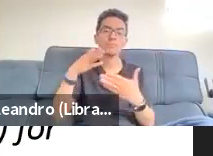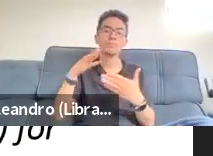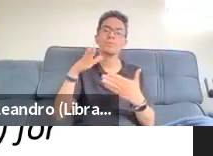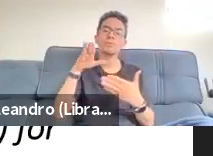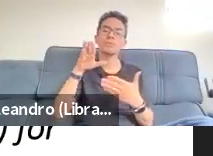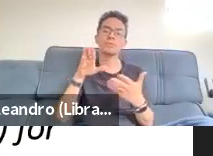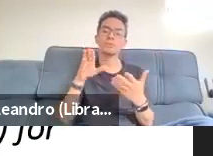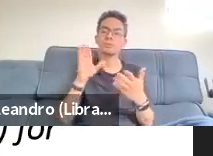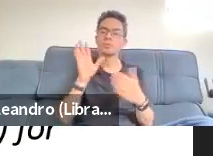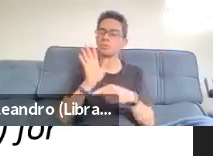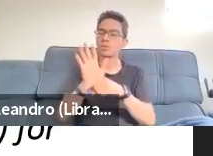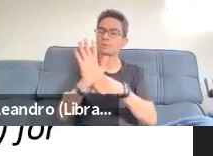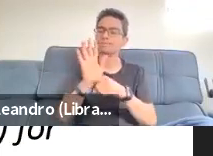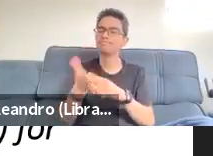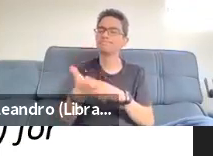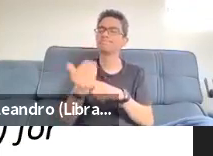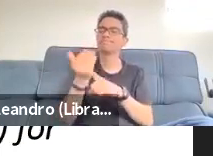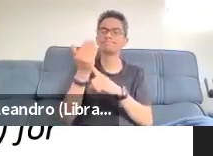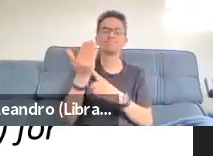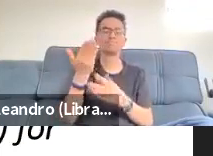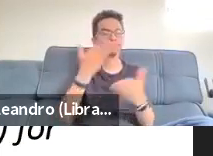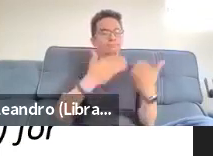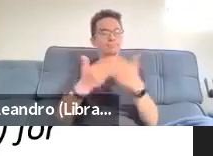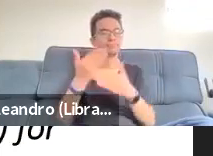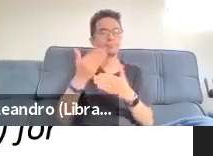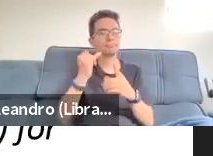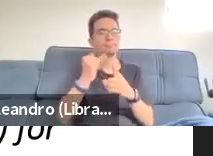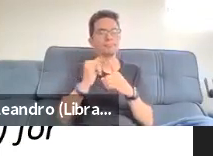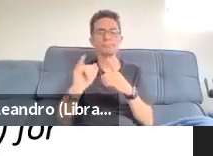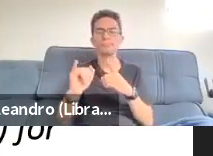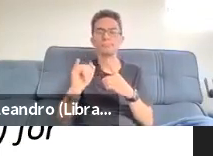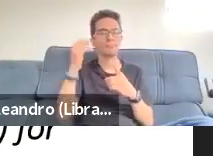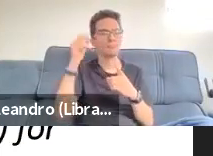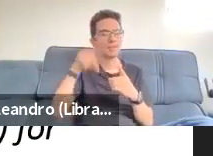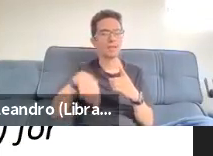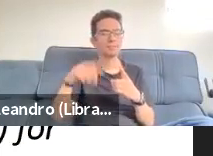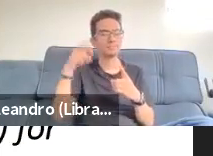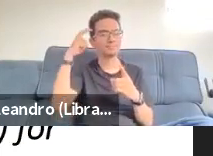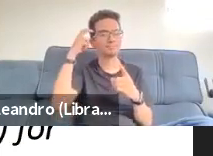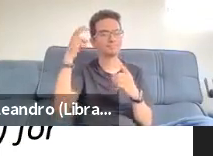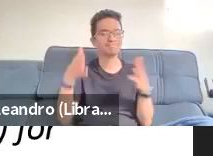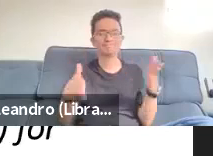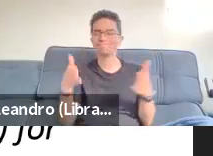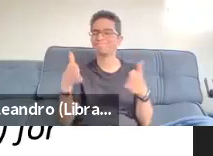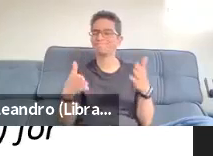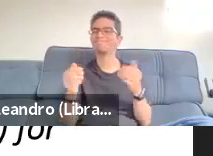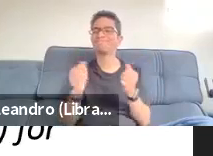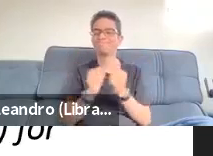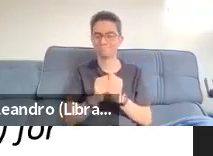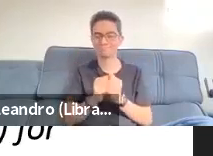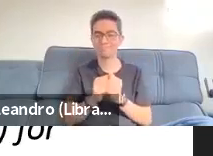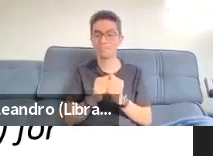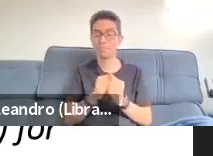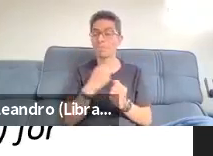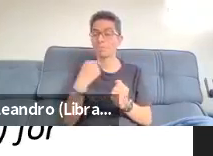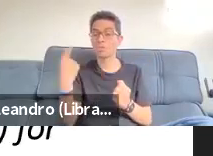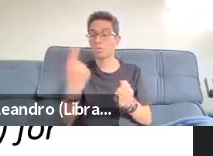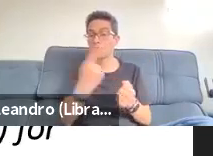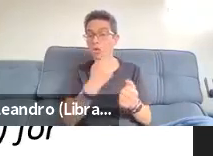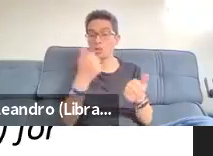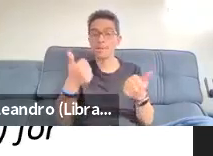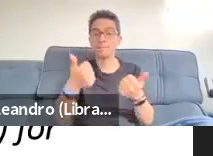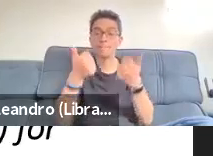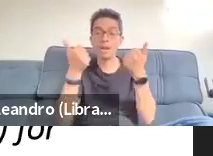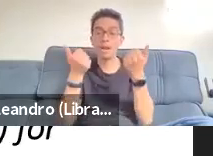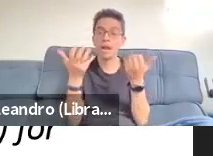PIMS of interaction. We wanted to improve the communication between or among diverse communicators, for